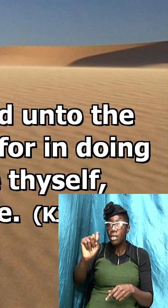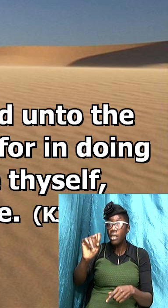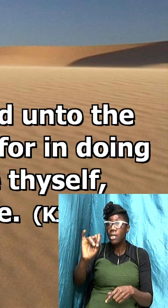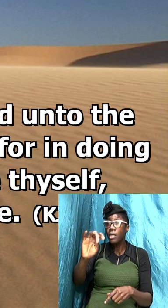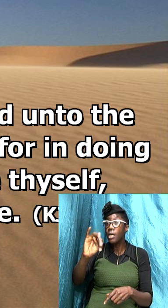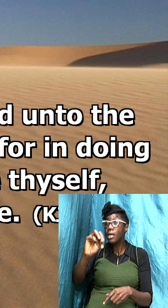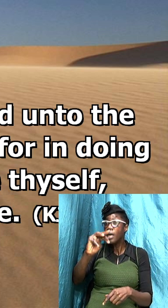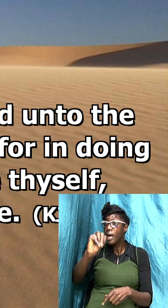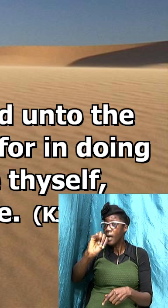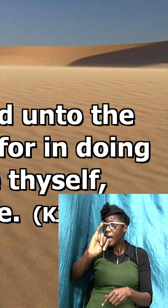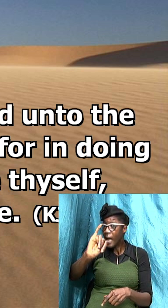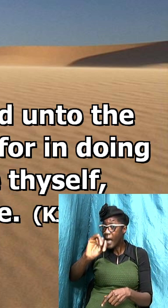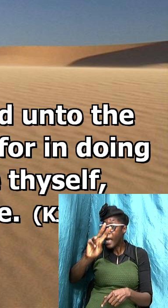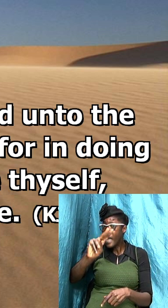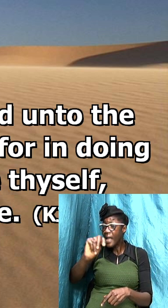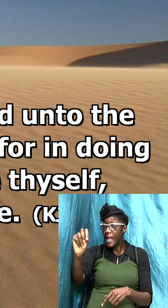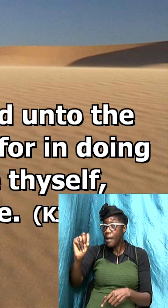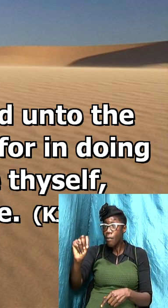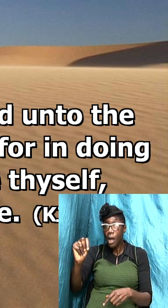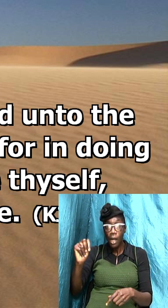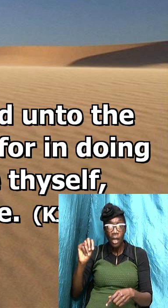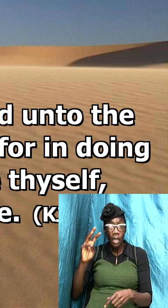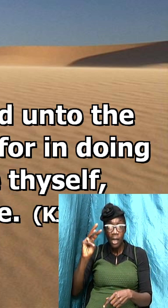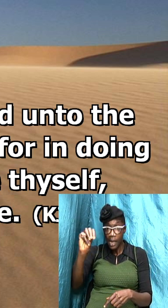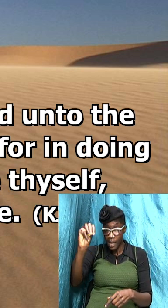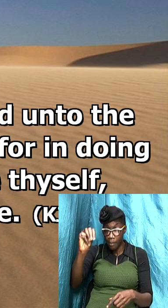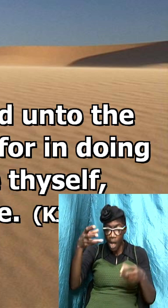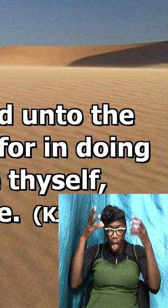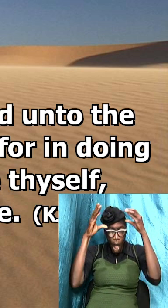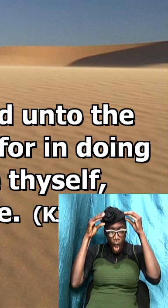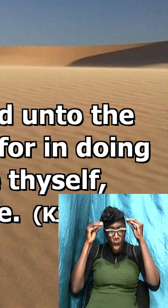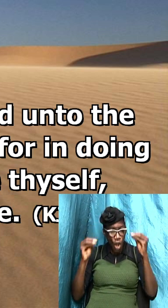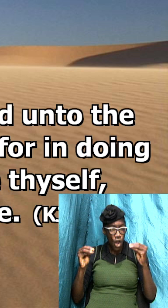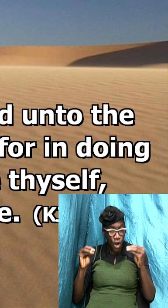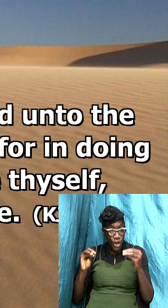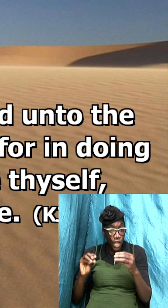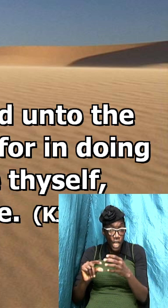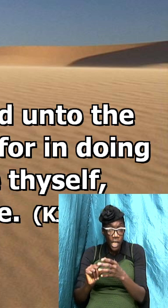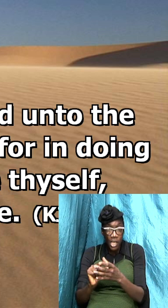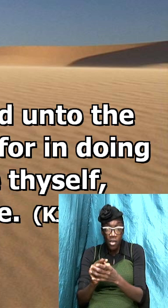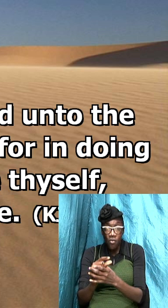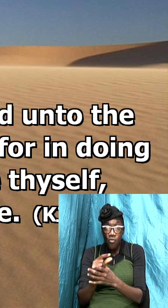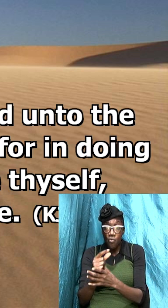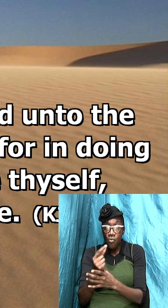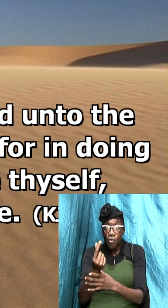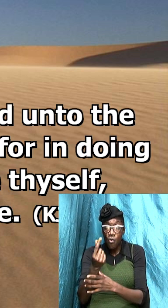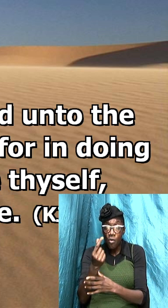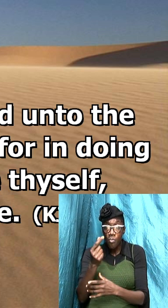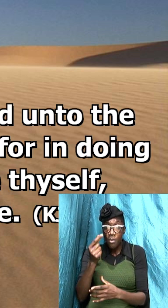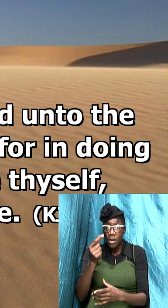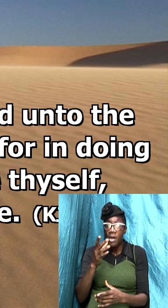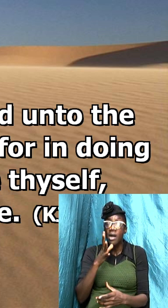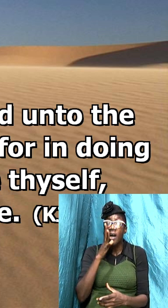because Timothy was grown up and his mother accepted the apostle way